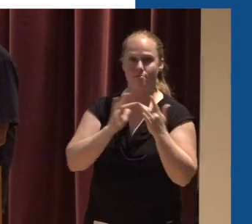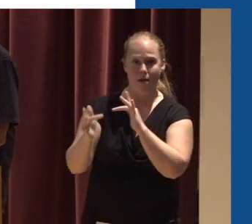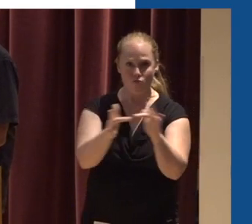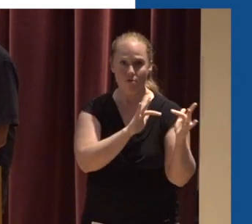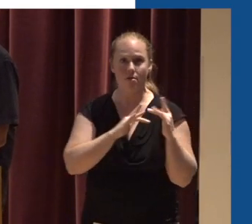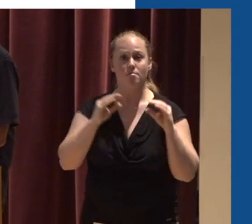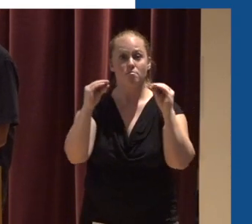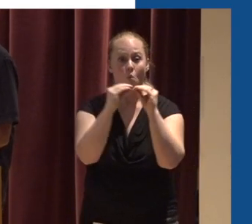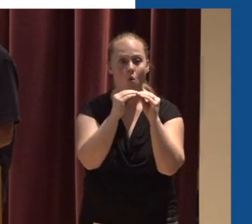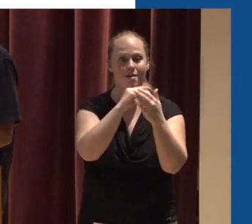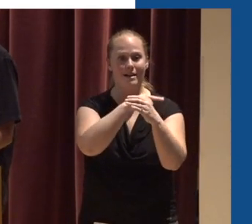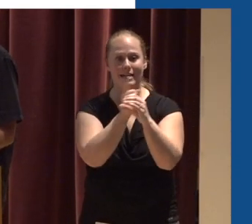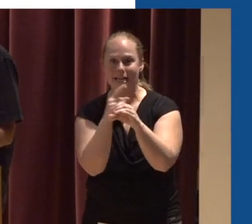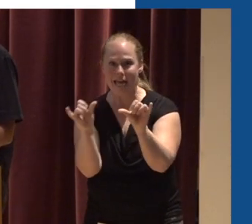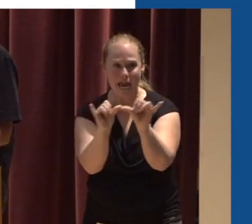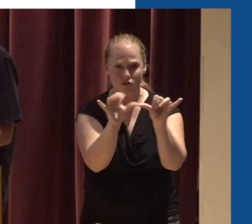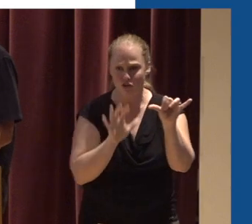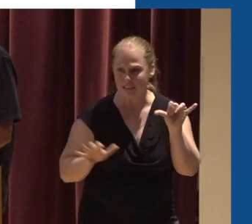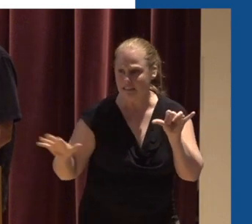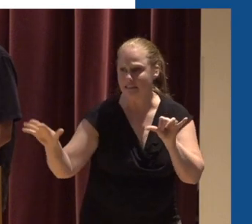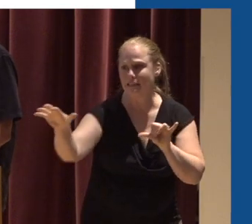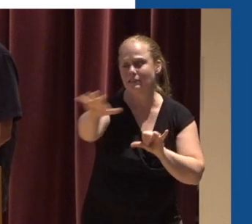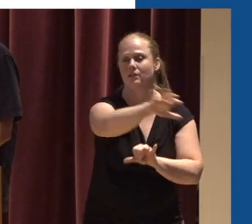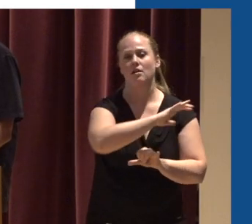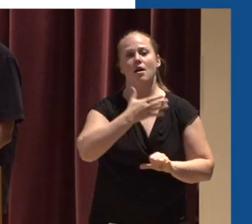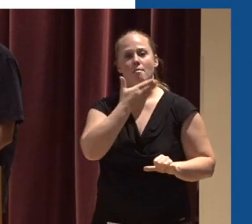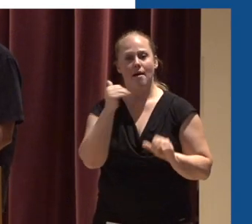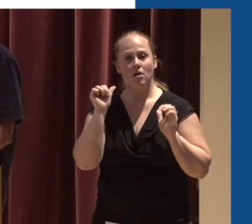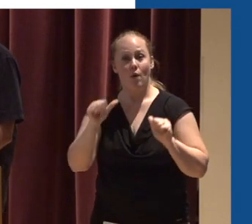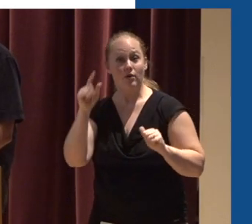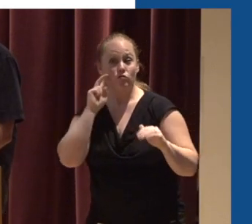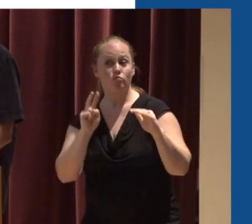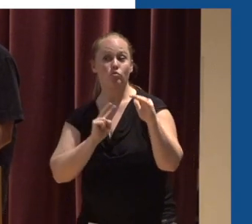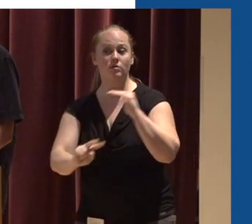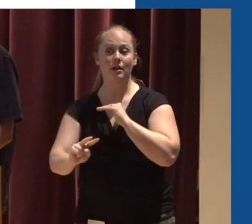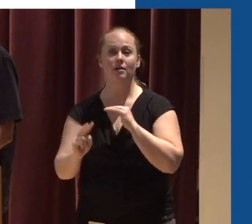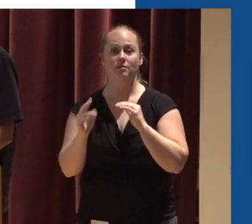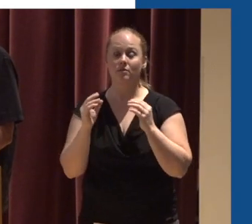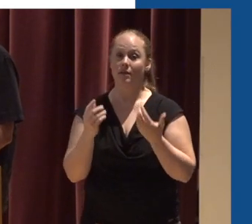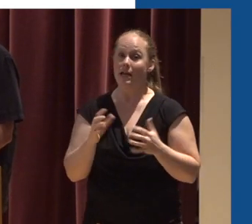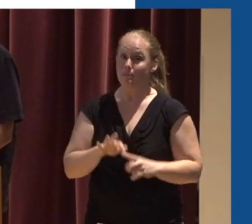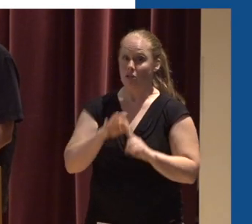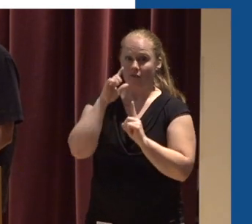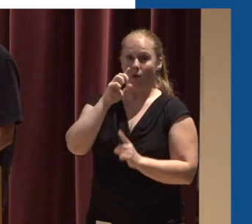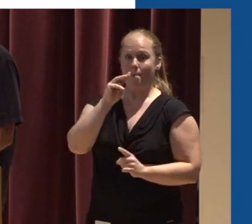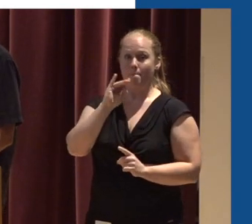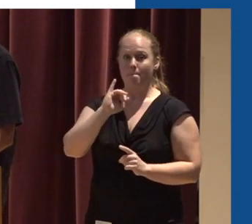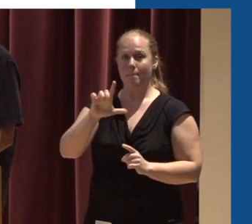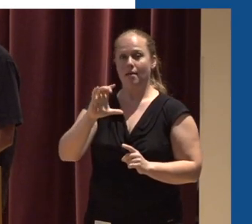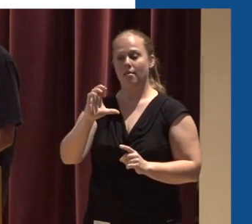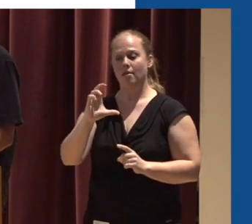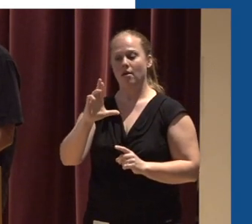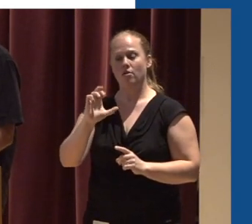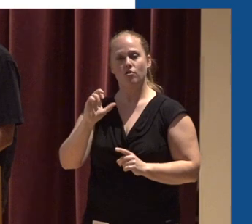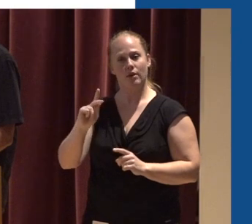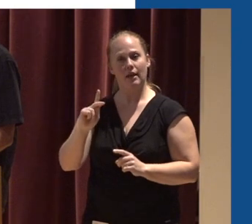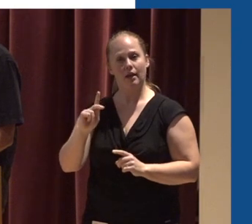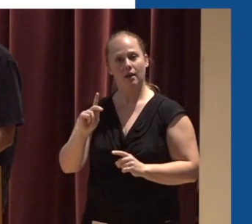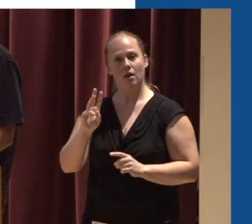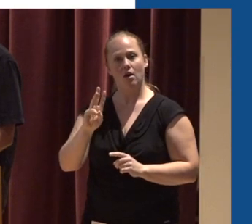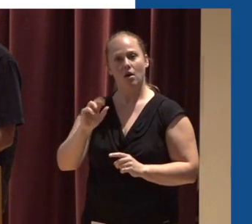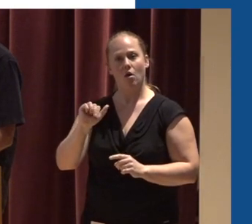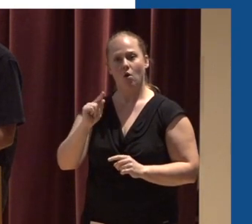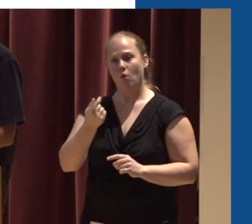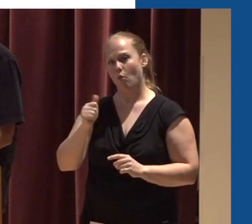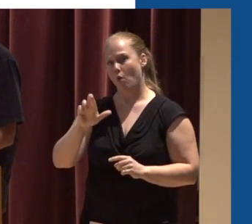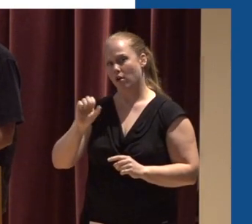rain gauges We wanted to develop a way to produce predictions Especially for the Mill Creek watershed so that we can get a better understanding